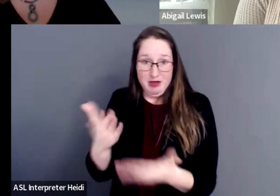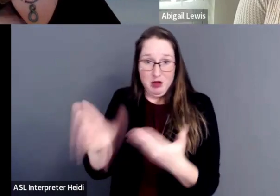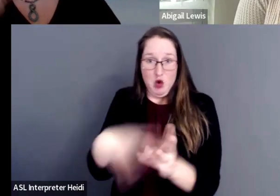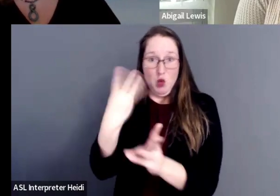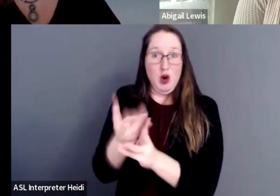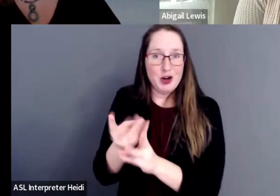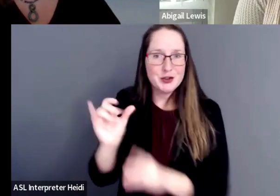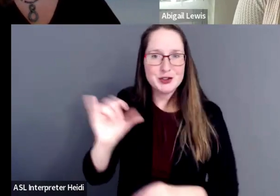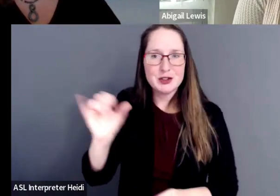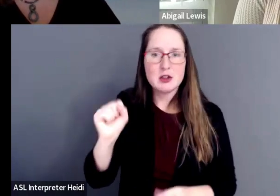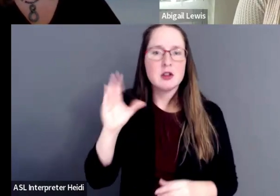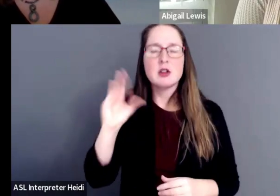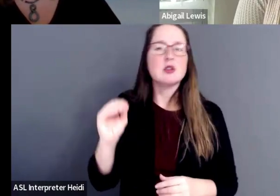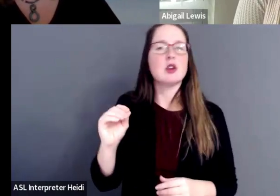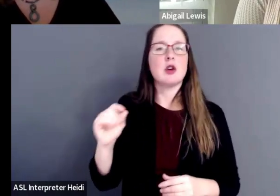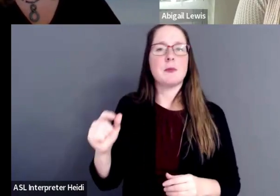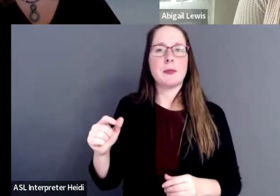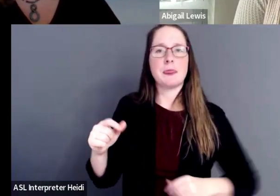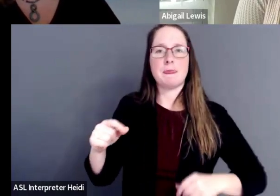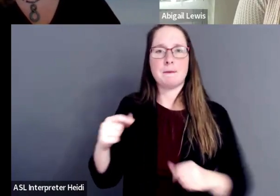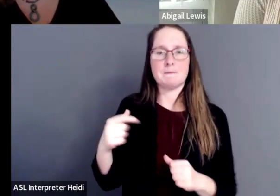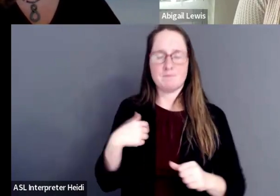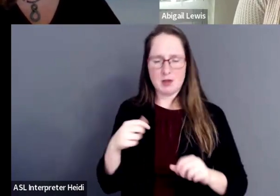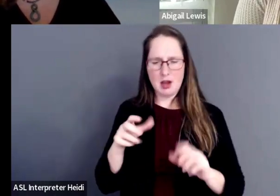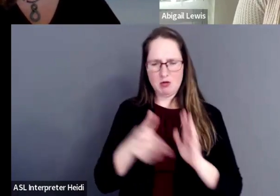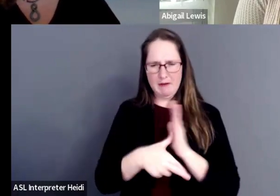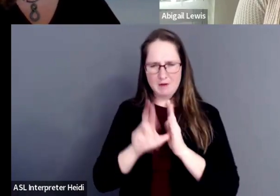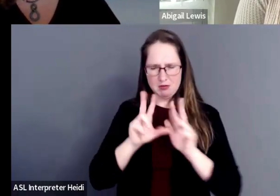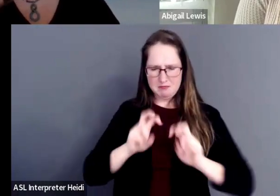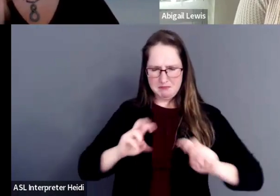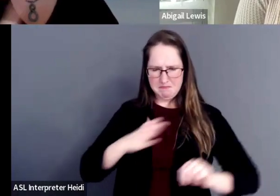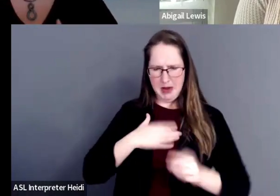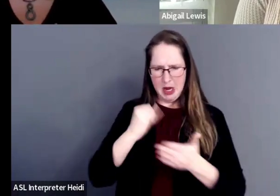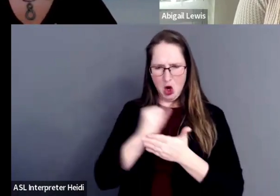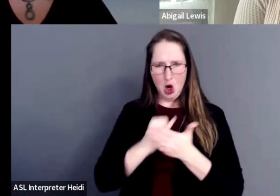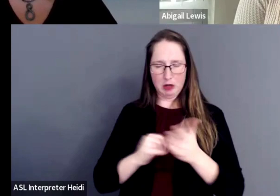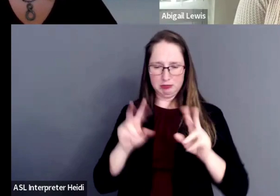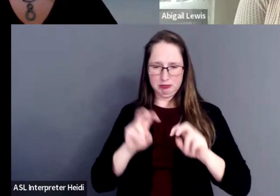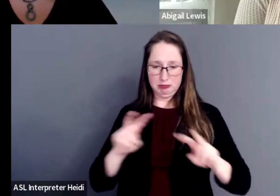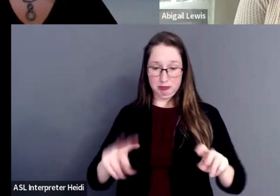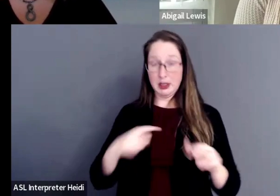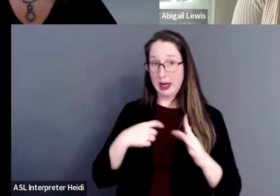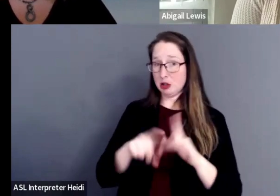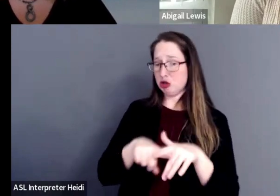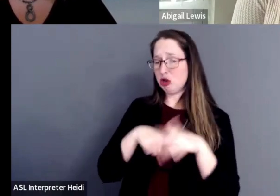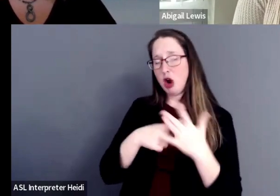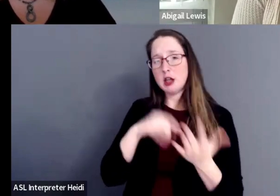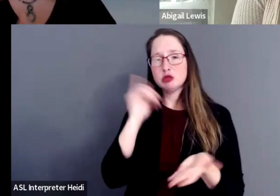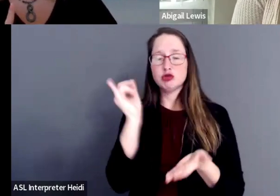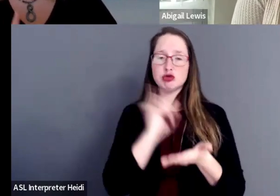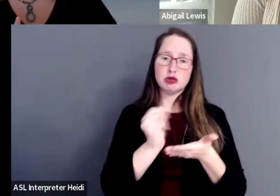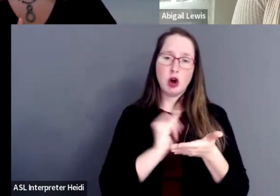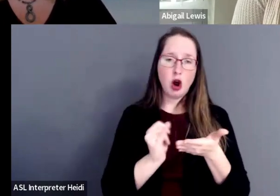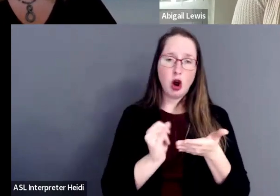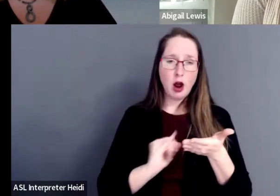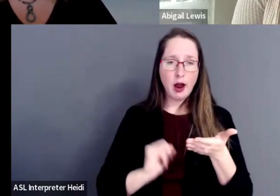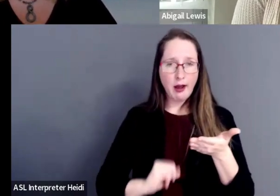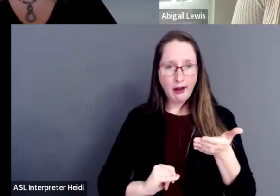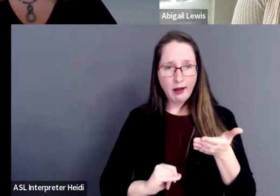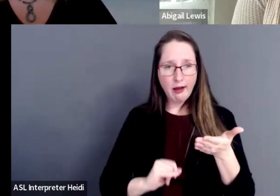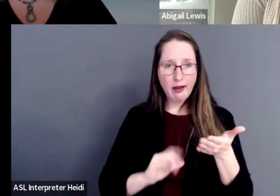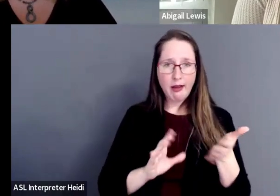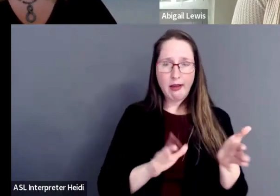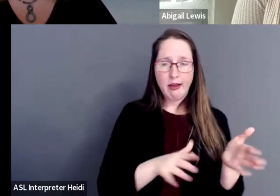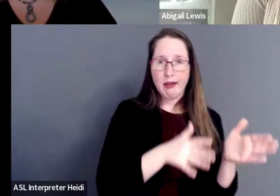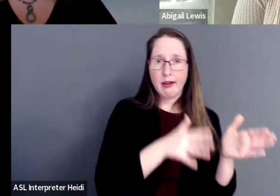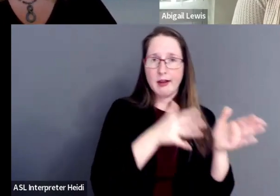So I was looking at my art and I thought, okay. So I started out drawing and then I went